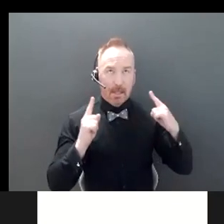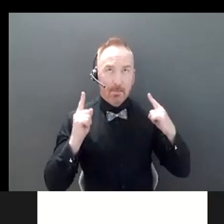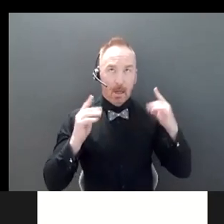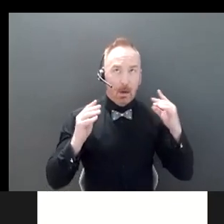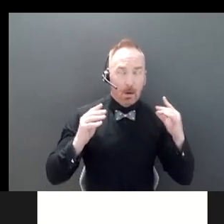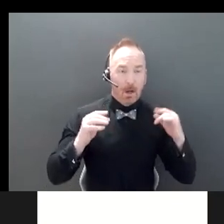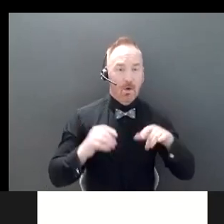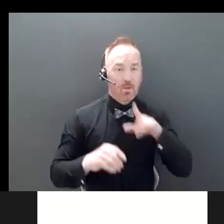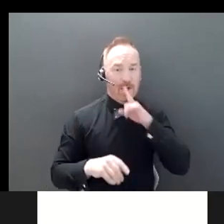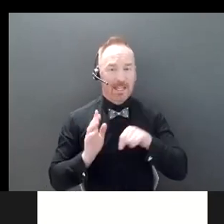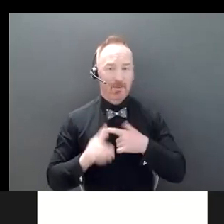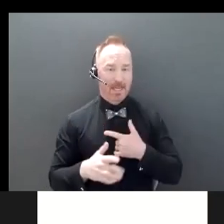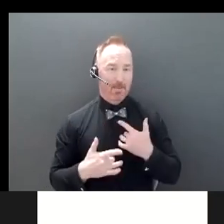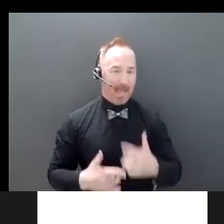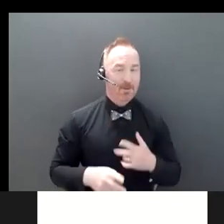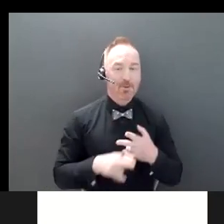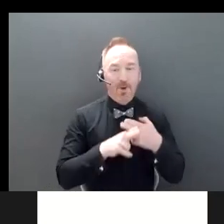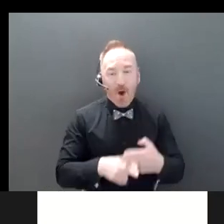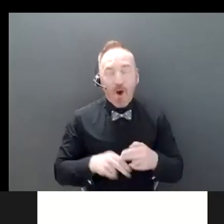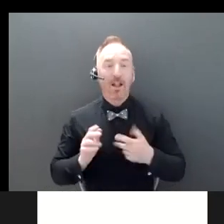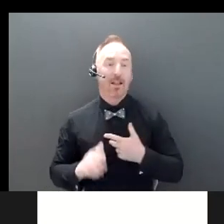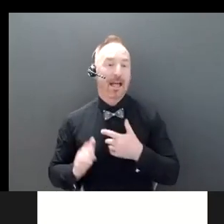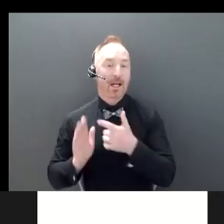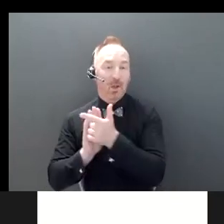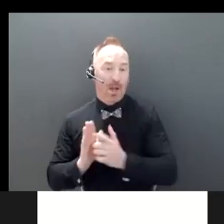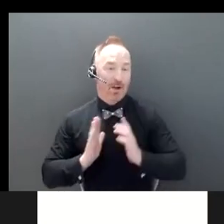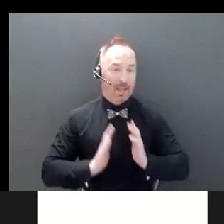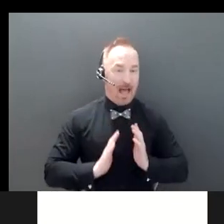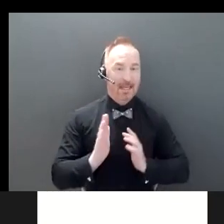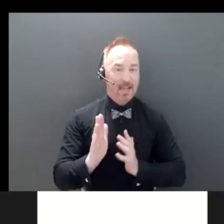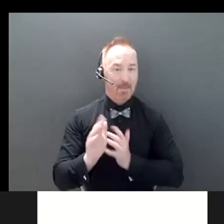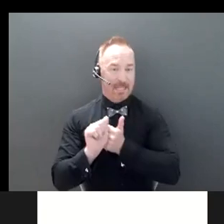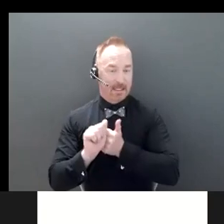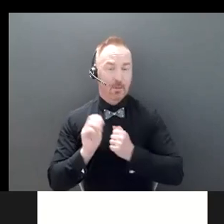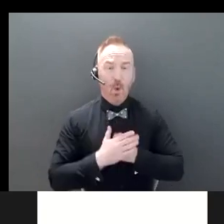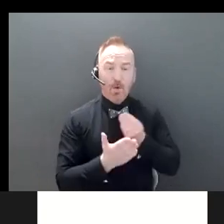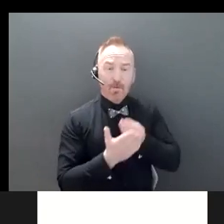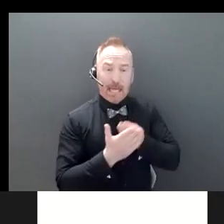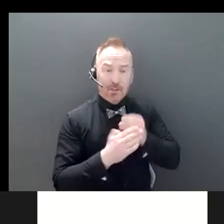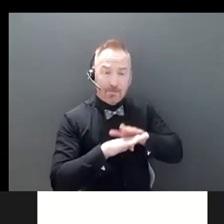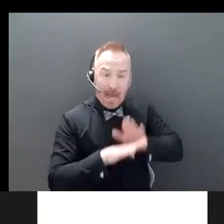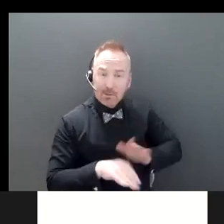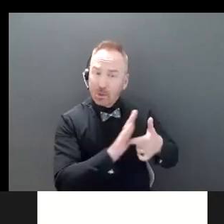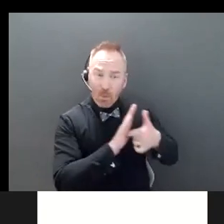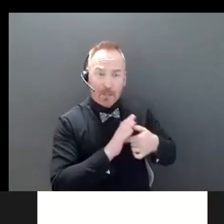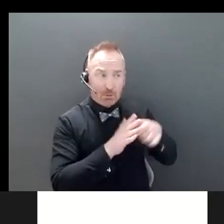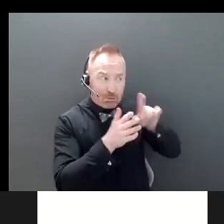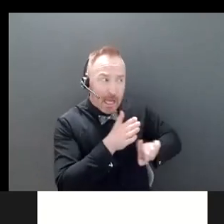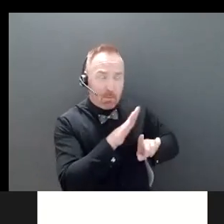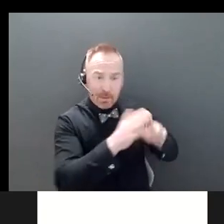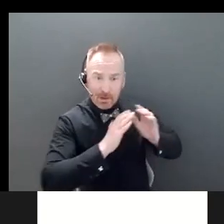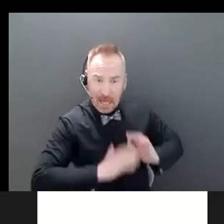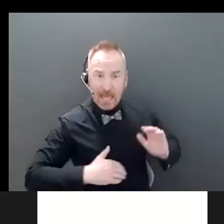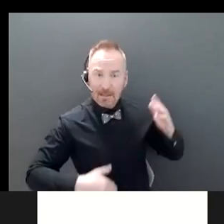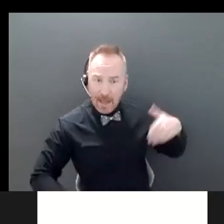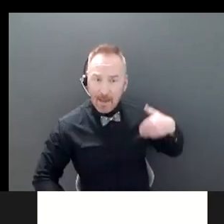know your client updates. So, you know, financial advisors are required to check in with their clients, you know, at regular intervals. And